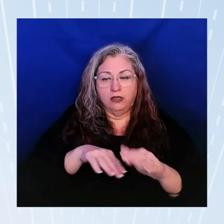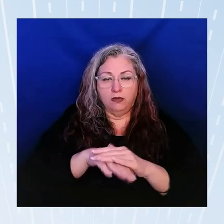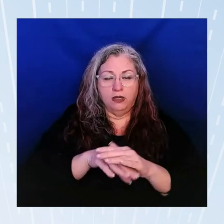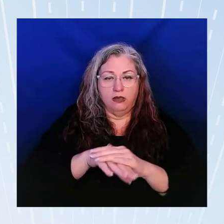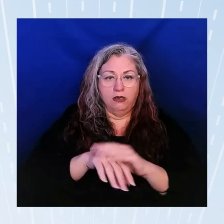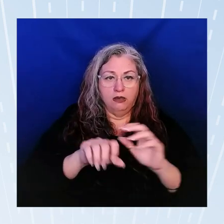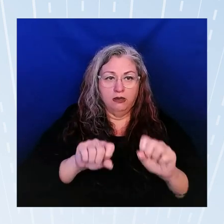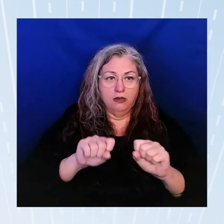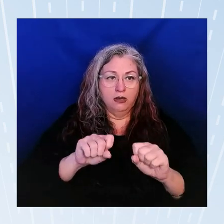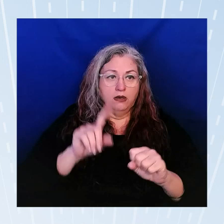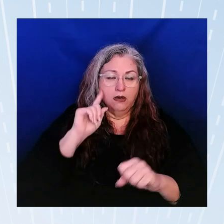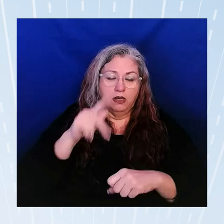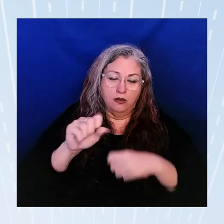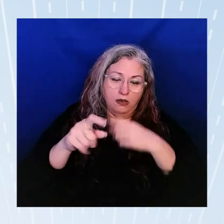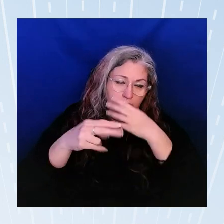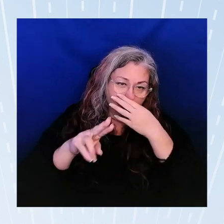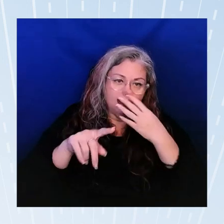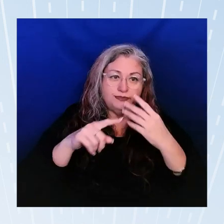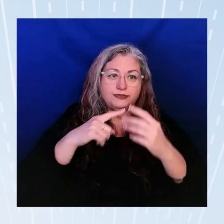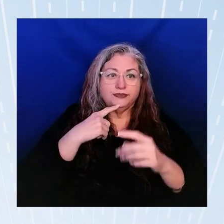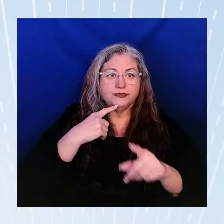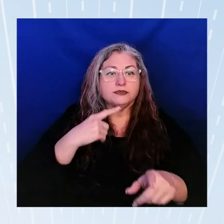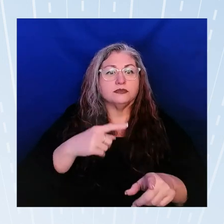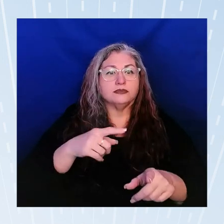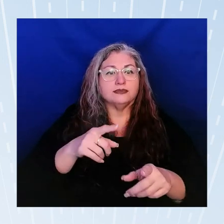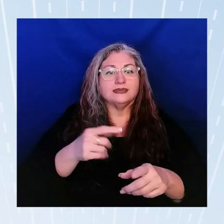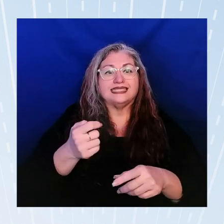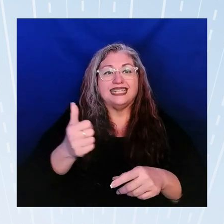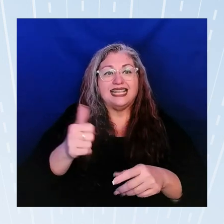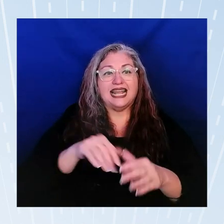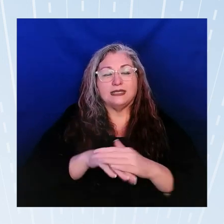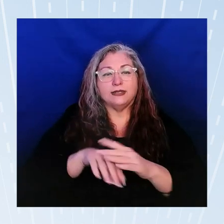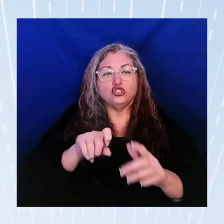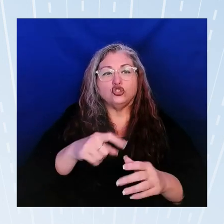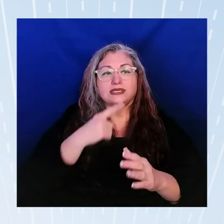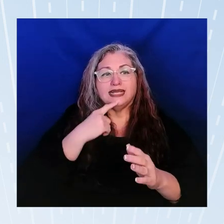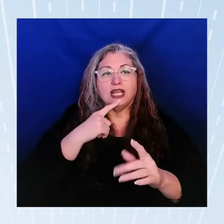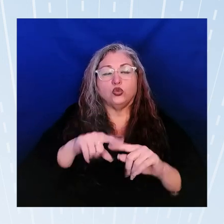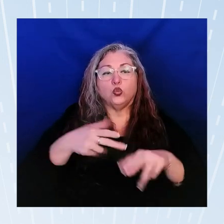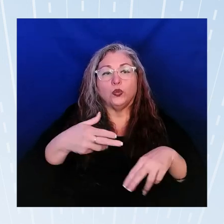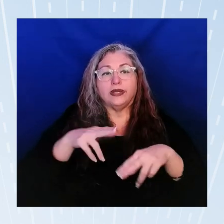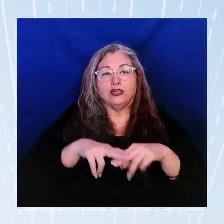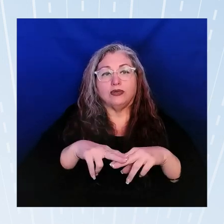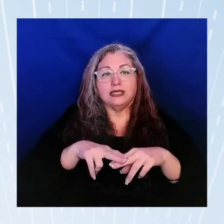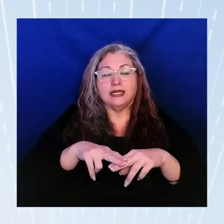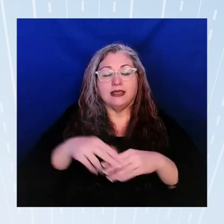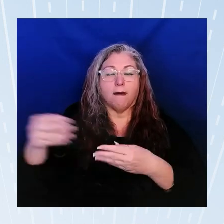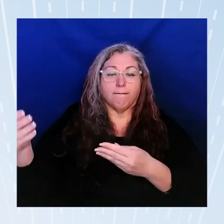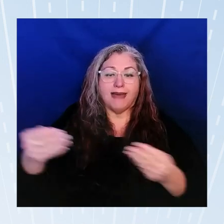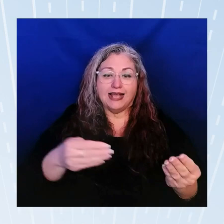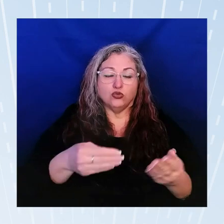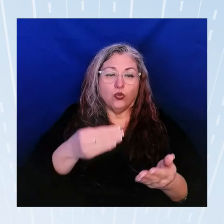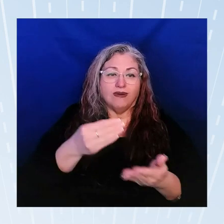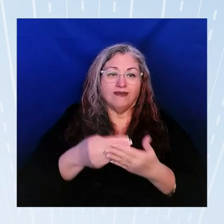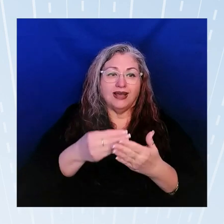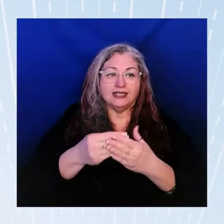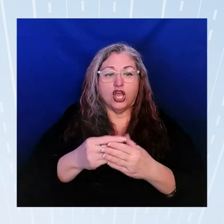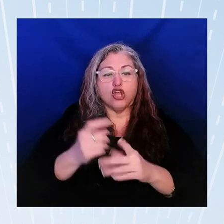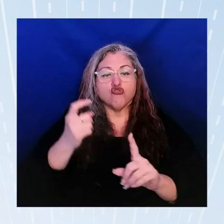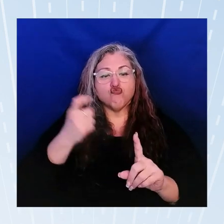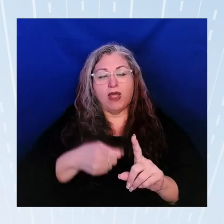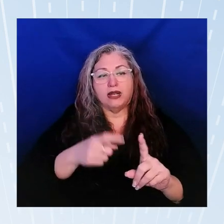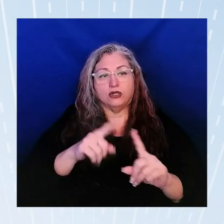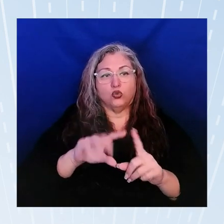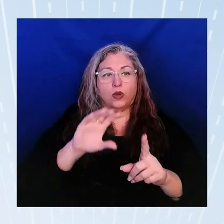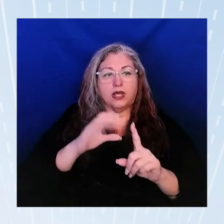pass-through delete accessibility so instead it should read to increase the pass-through funds granted to culturally